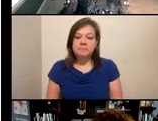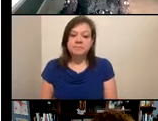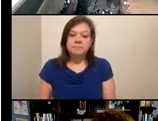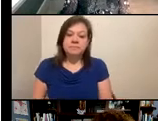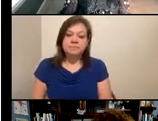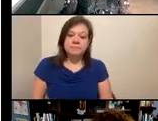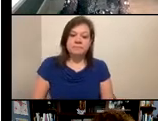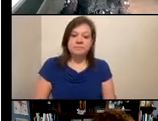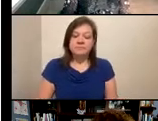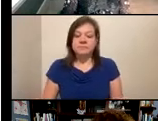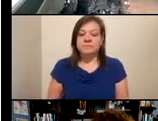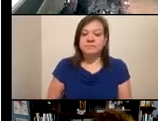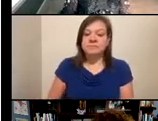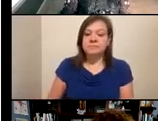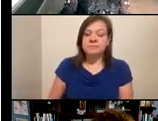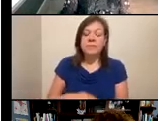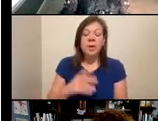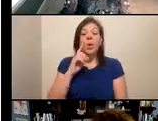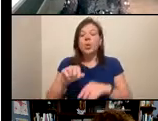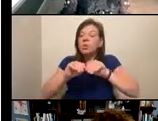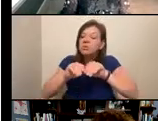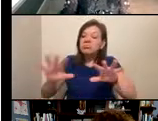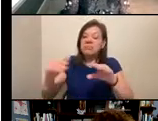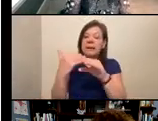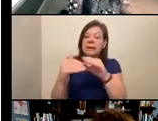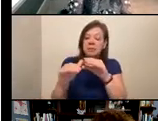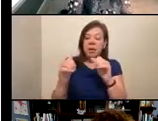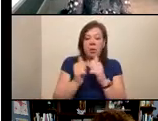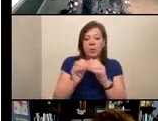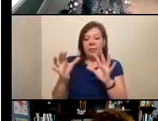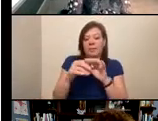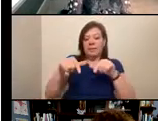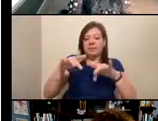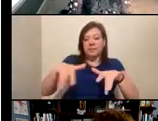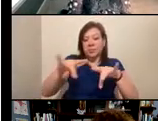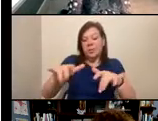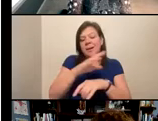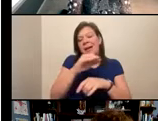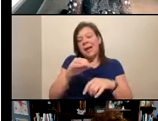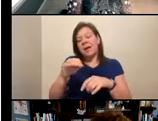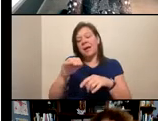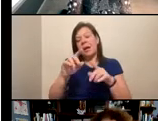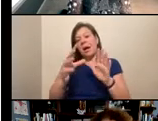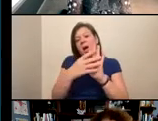We will send out a follow-up email with a link to the recording of today's presentation and a copy of the Q&A transcript.